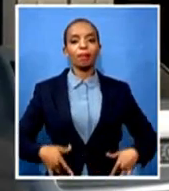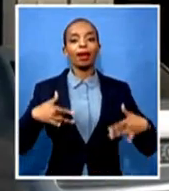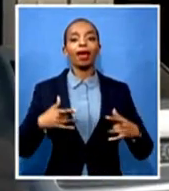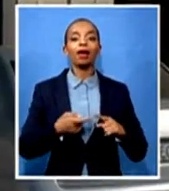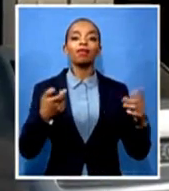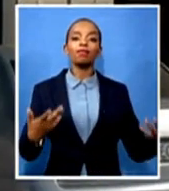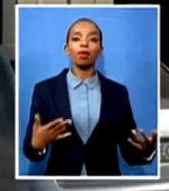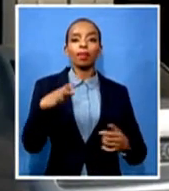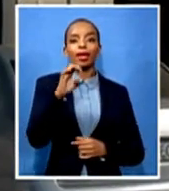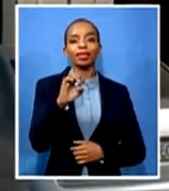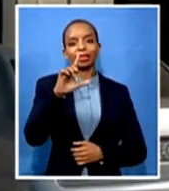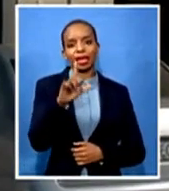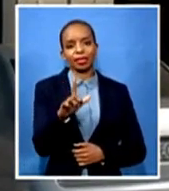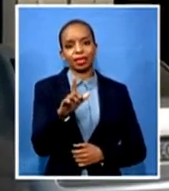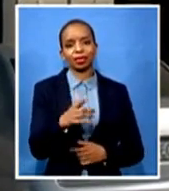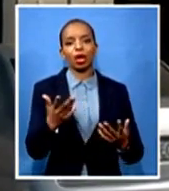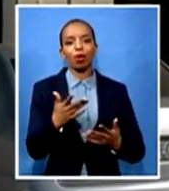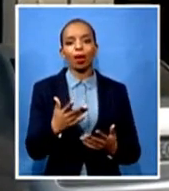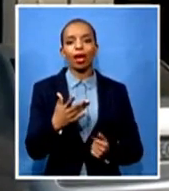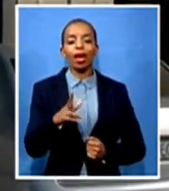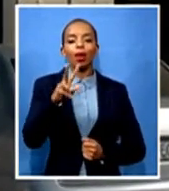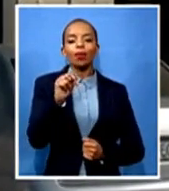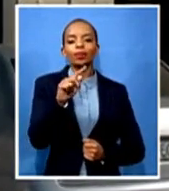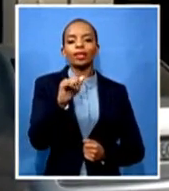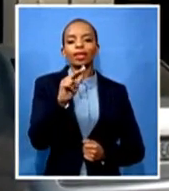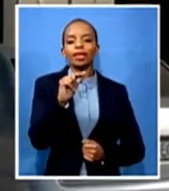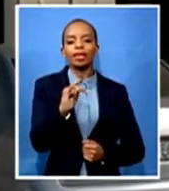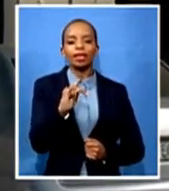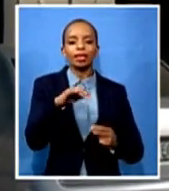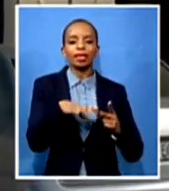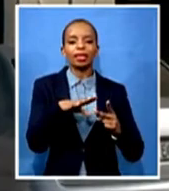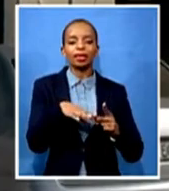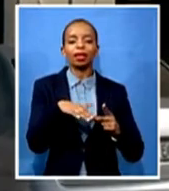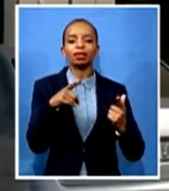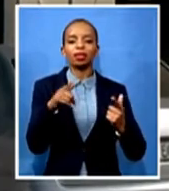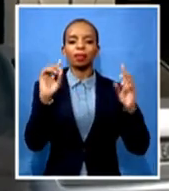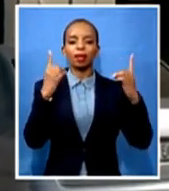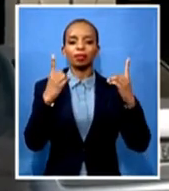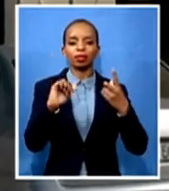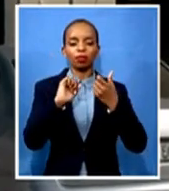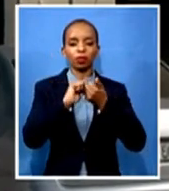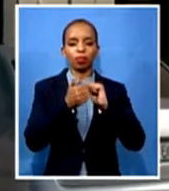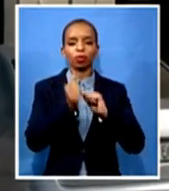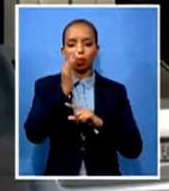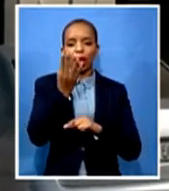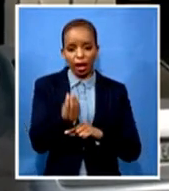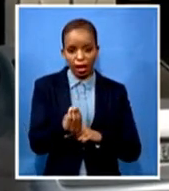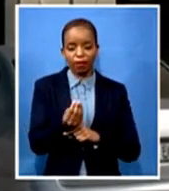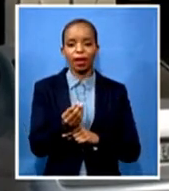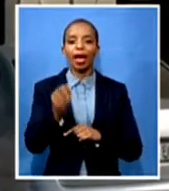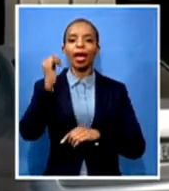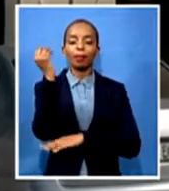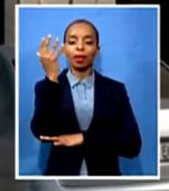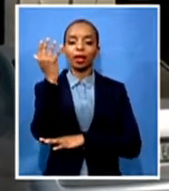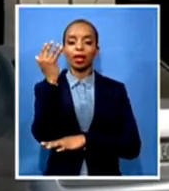Sports and Recreation here in the province will be holding a media briefing. Issues of transformation and racism are set to be discussed.